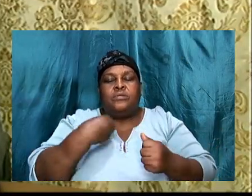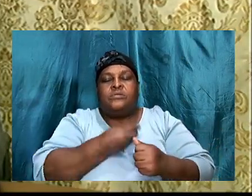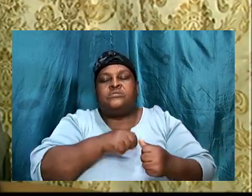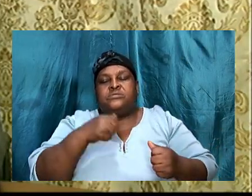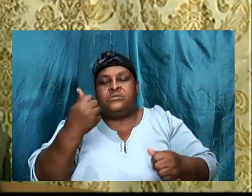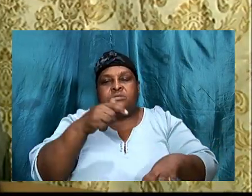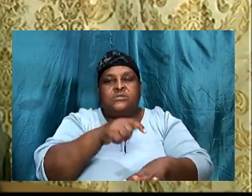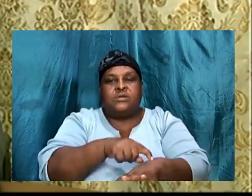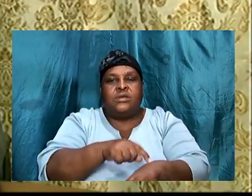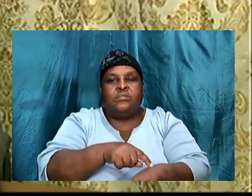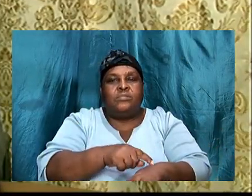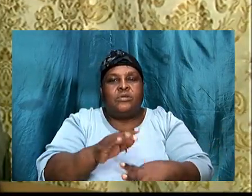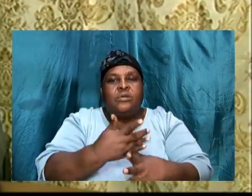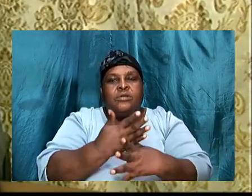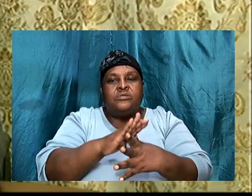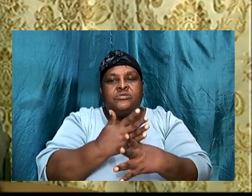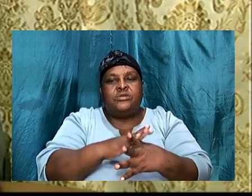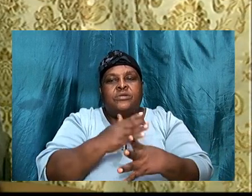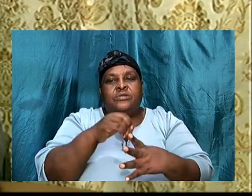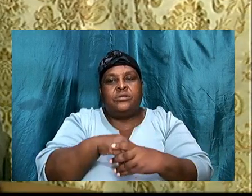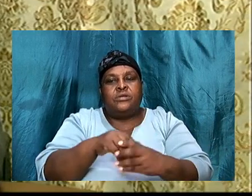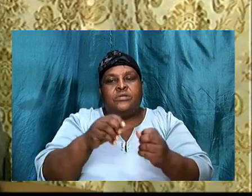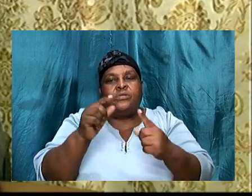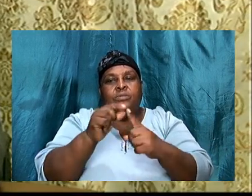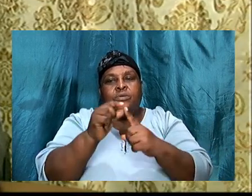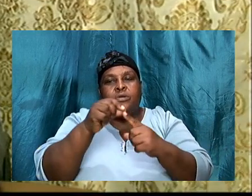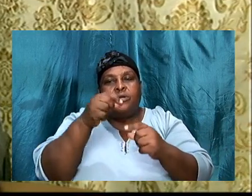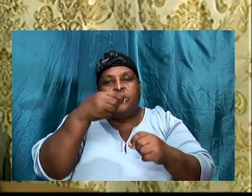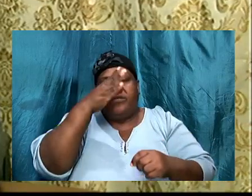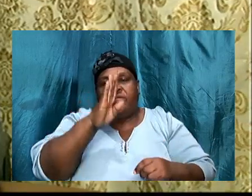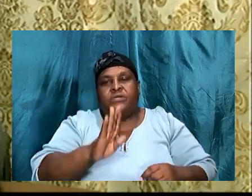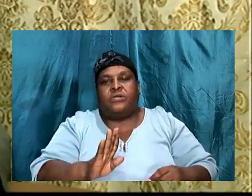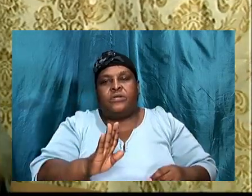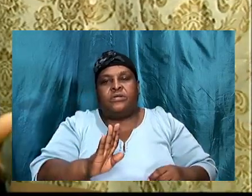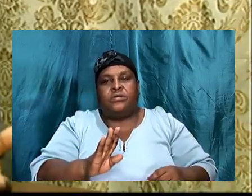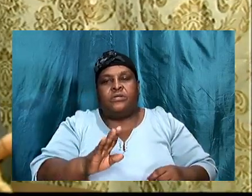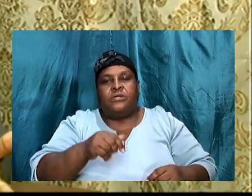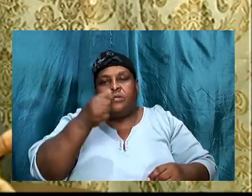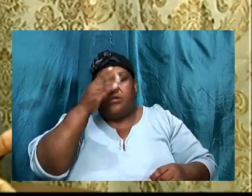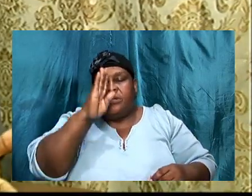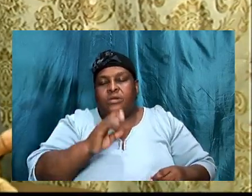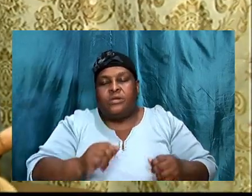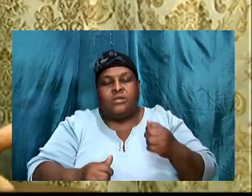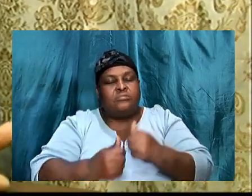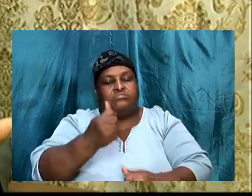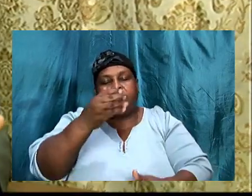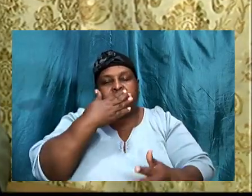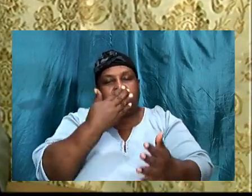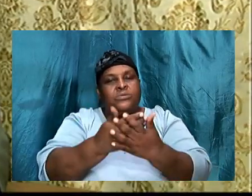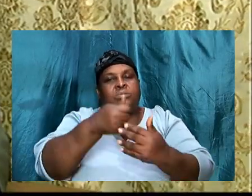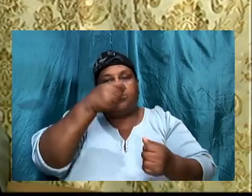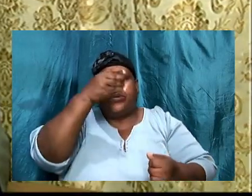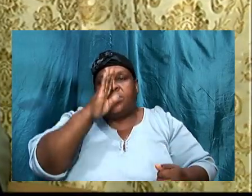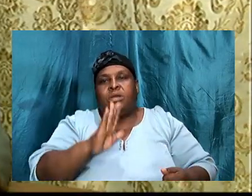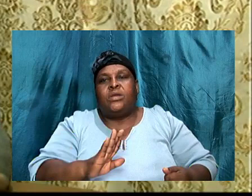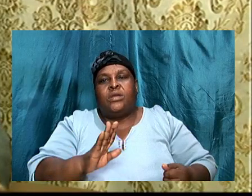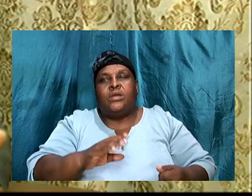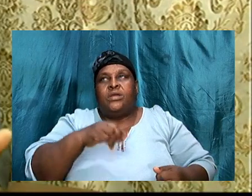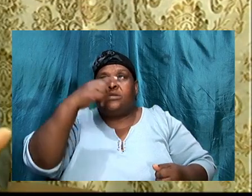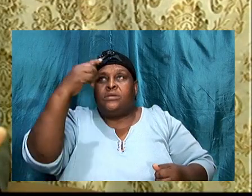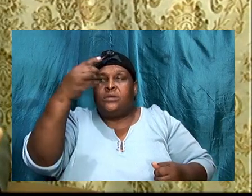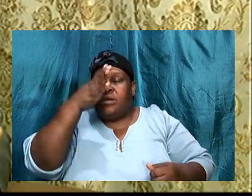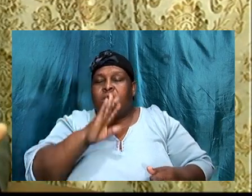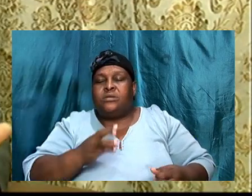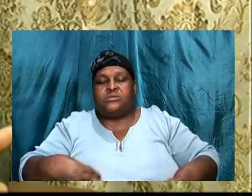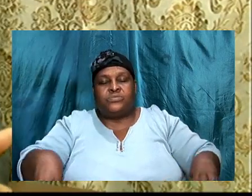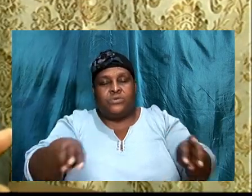you know, sharing in the word of the Lord. You know, God is such a good God, and He's worthy of